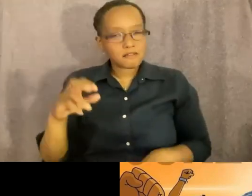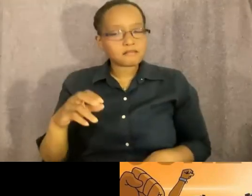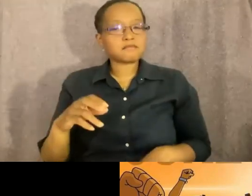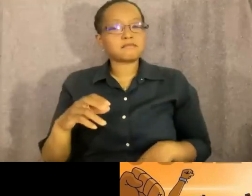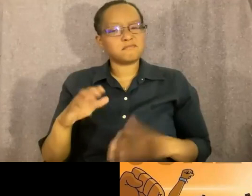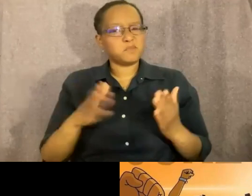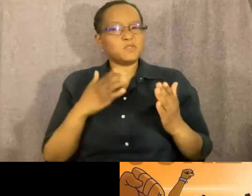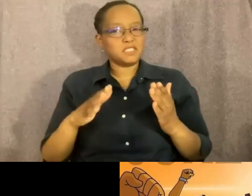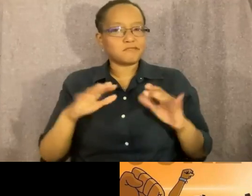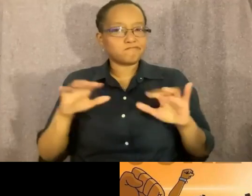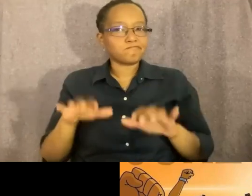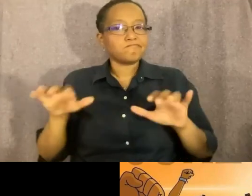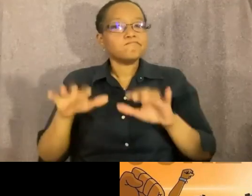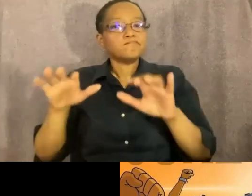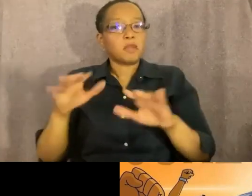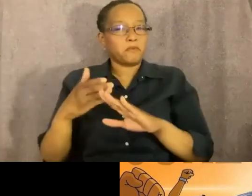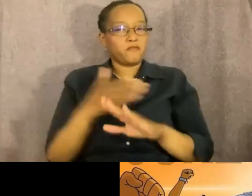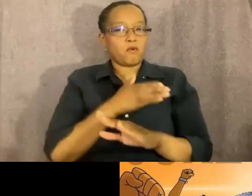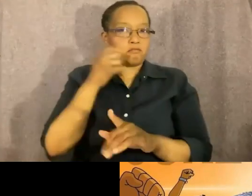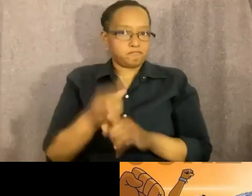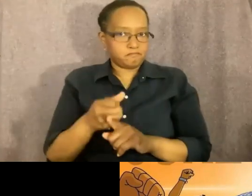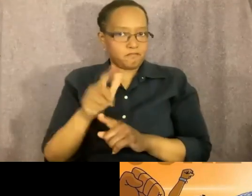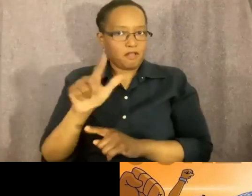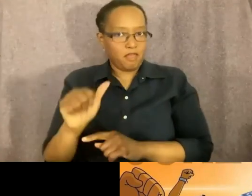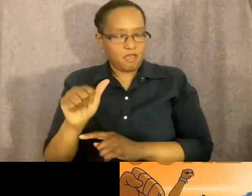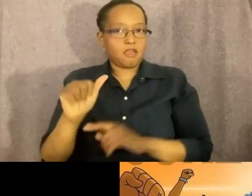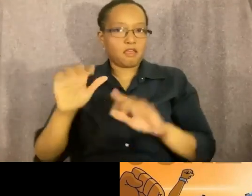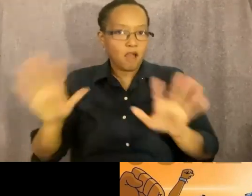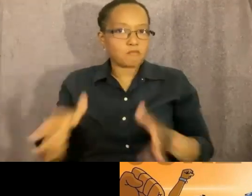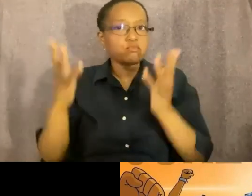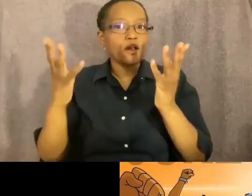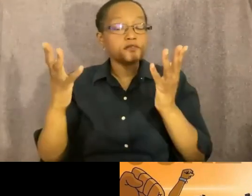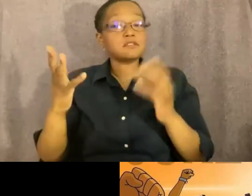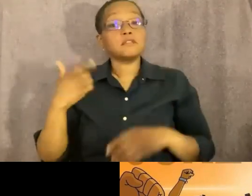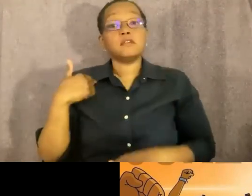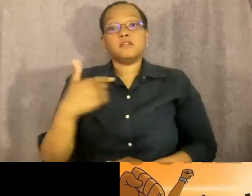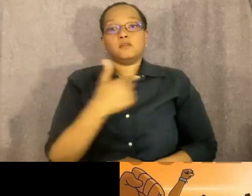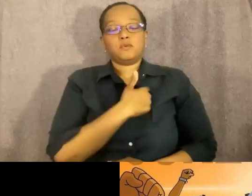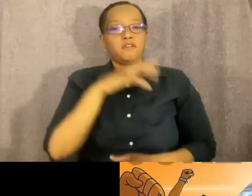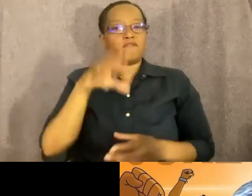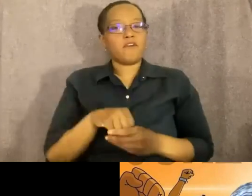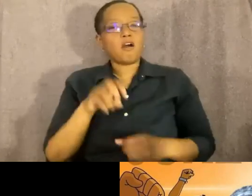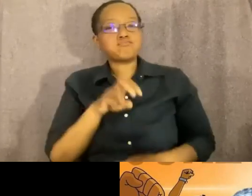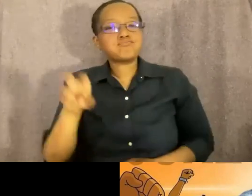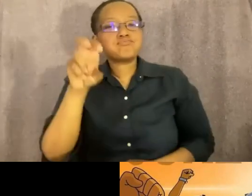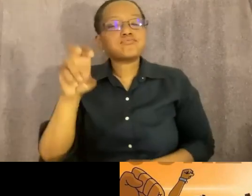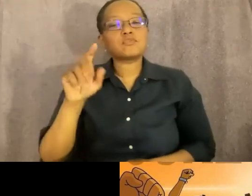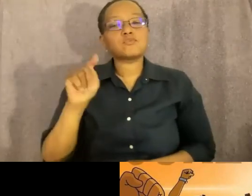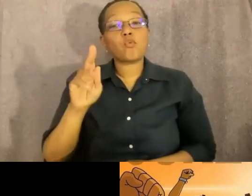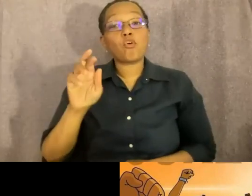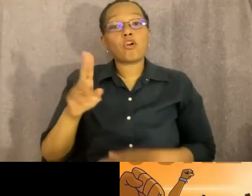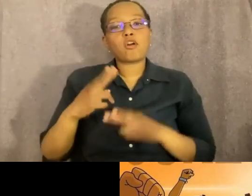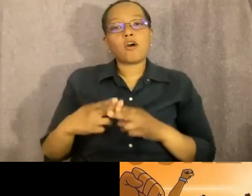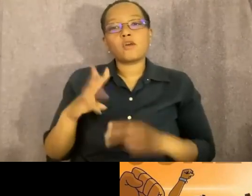the L.A. uprising. And we were on tour. We a tour called the Way Too Funky Tour with some dude